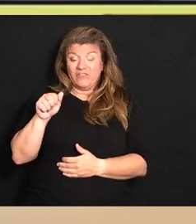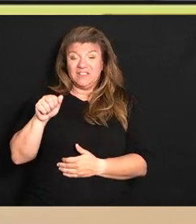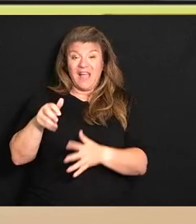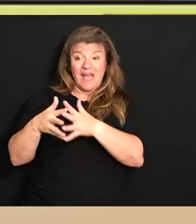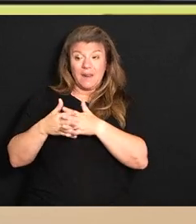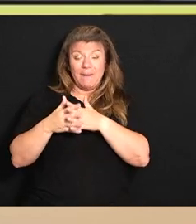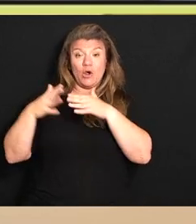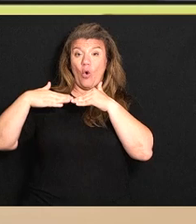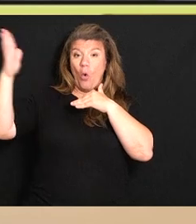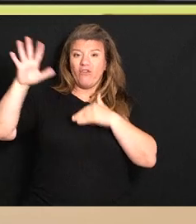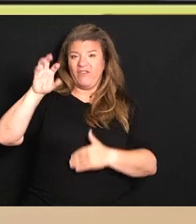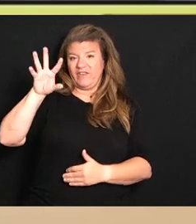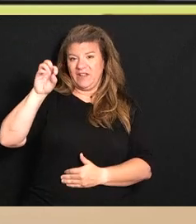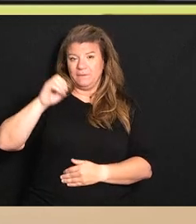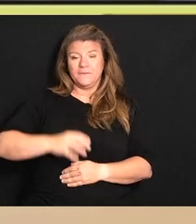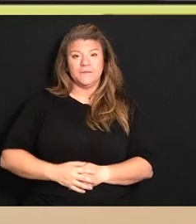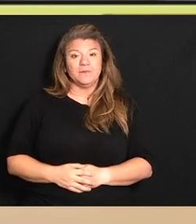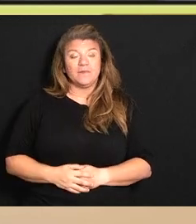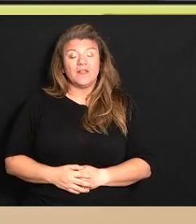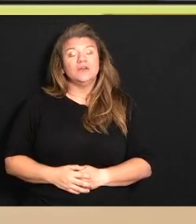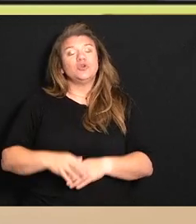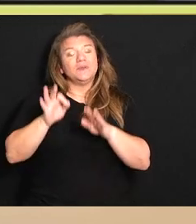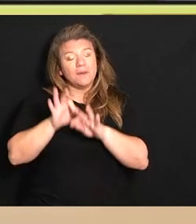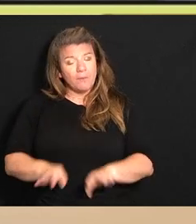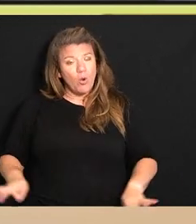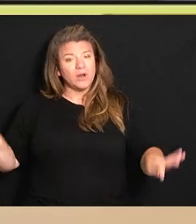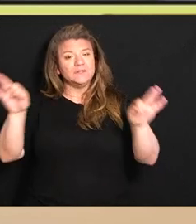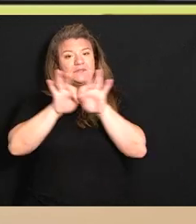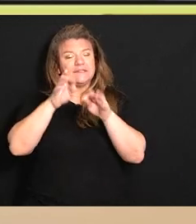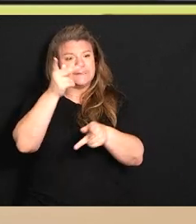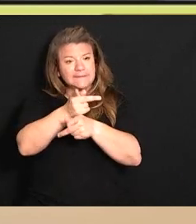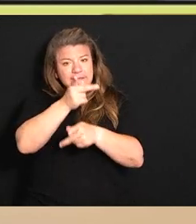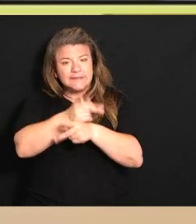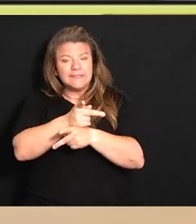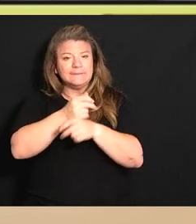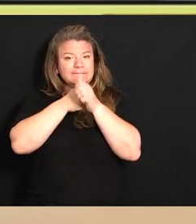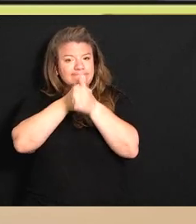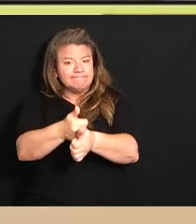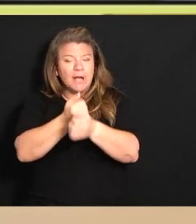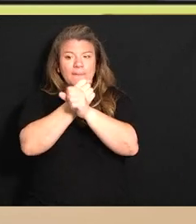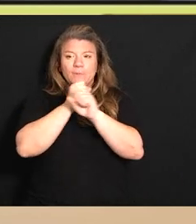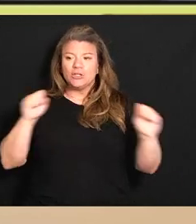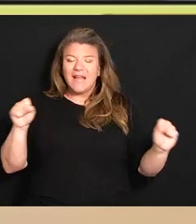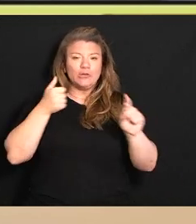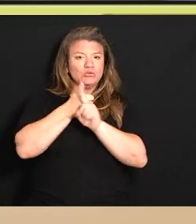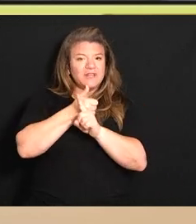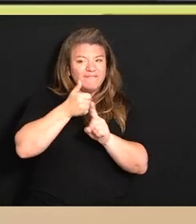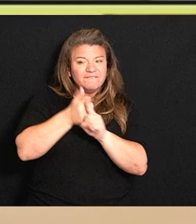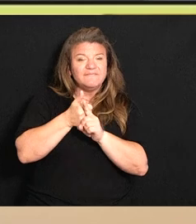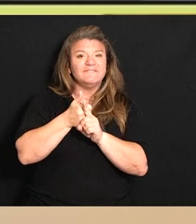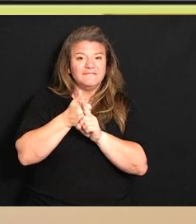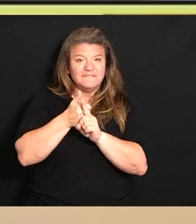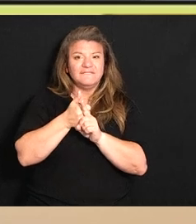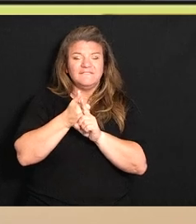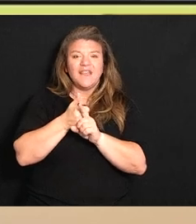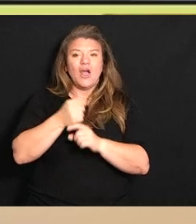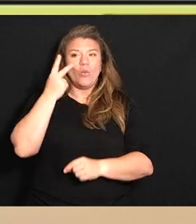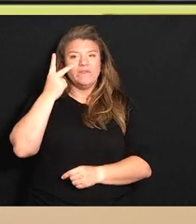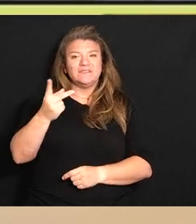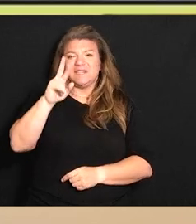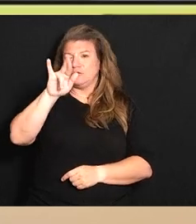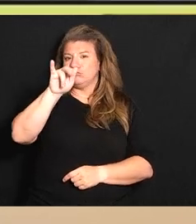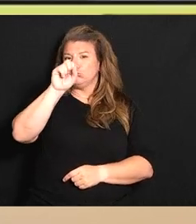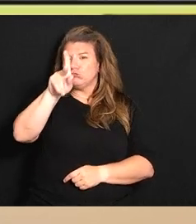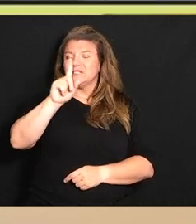over 50 years old so important to be up to date also important to protect yourself but certainly reducing the risk of severe